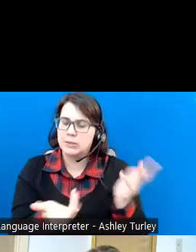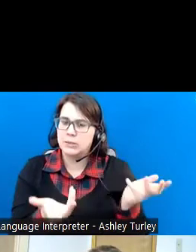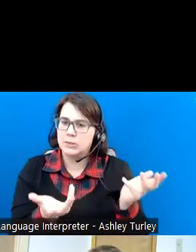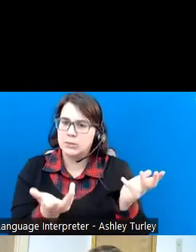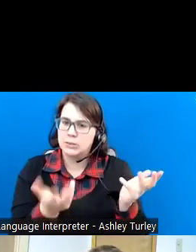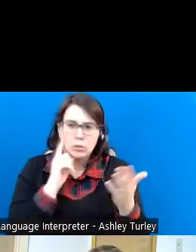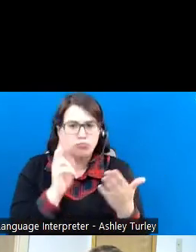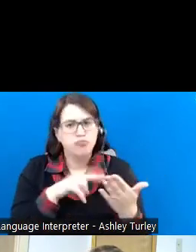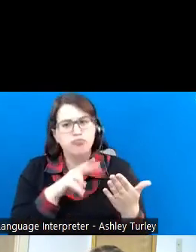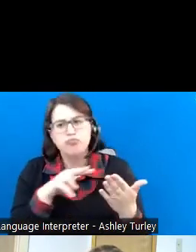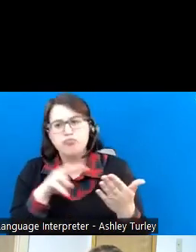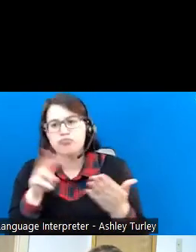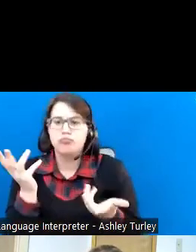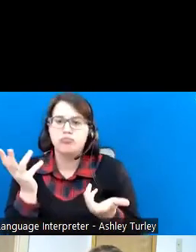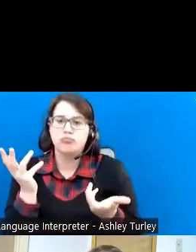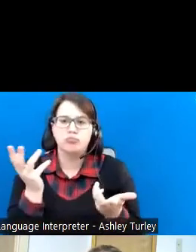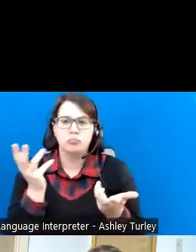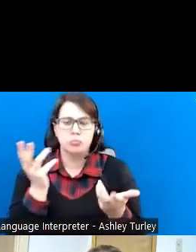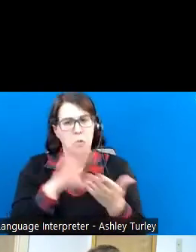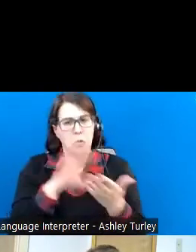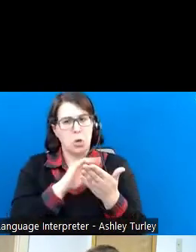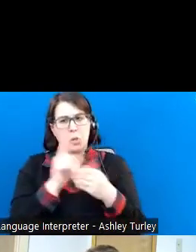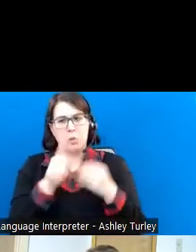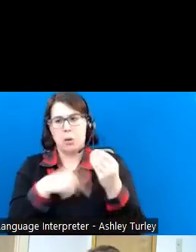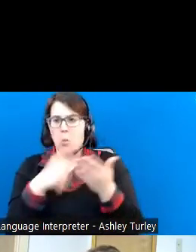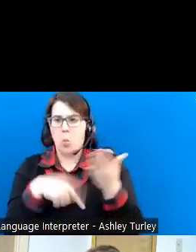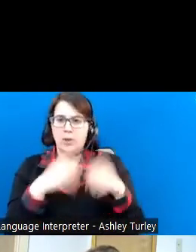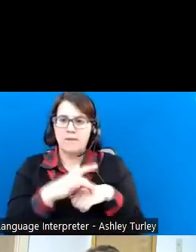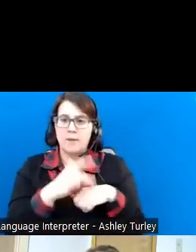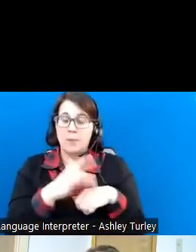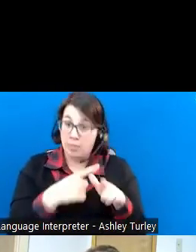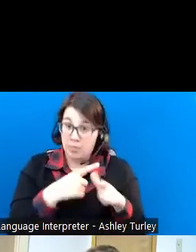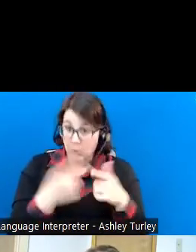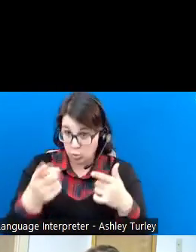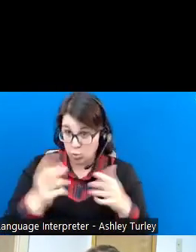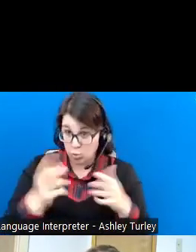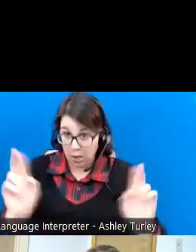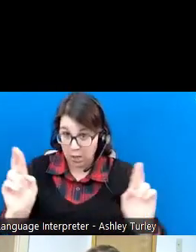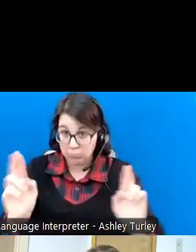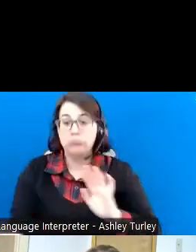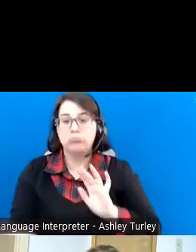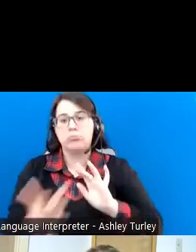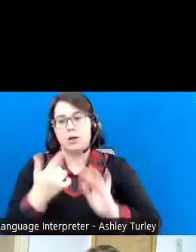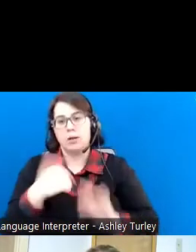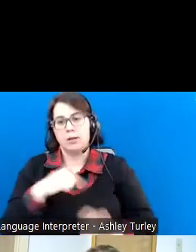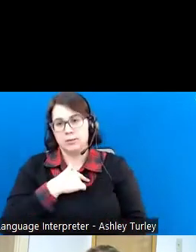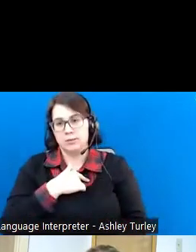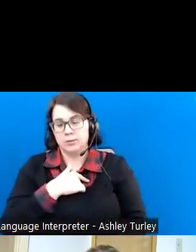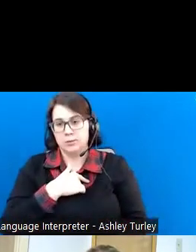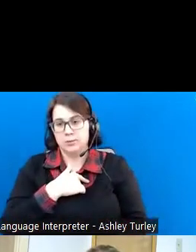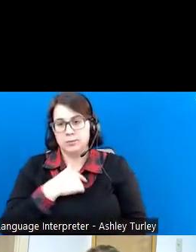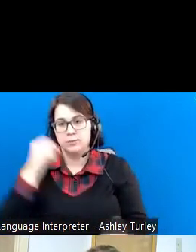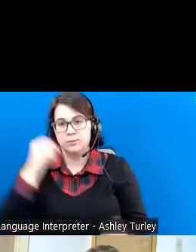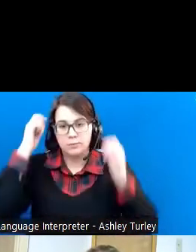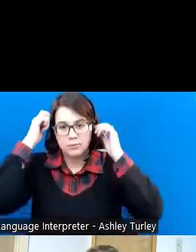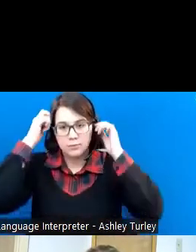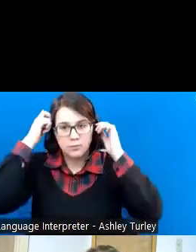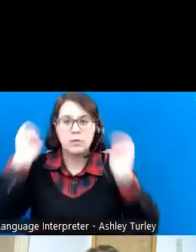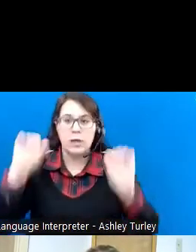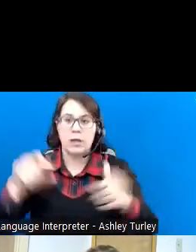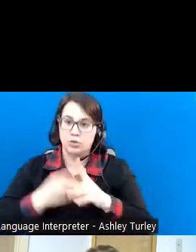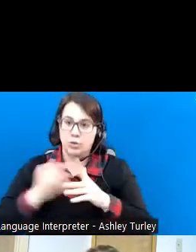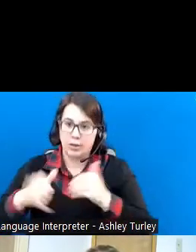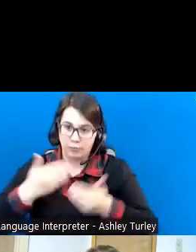yourself about what services are available, and then contact us when you're ready to go to work and start that process. Just